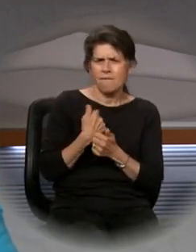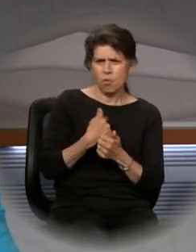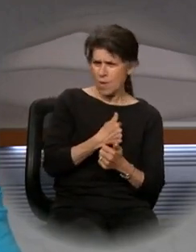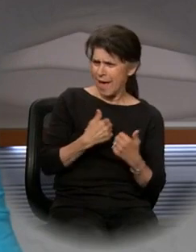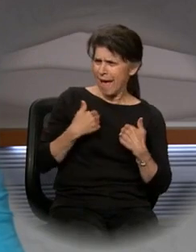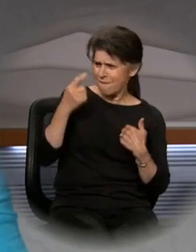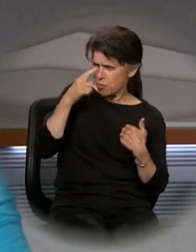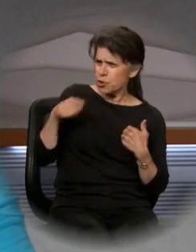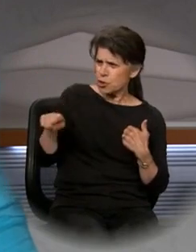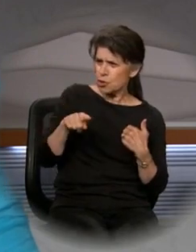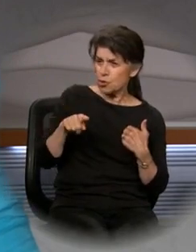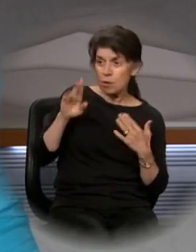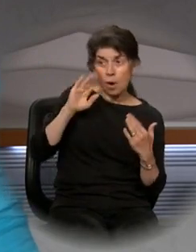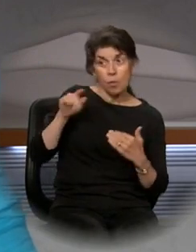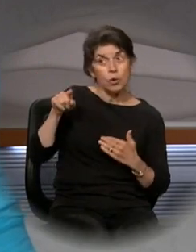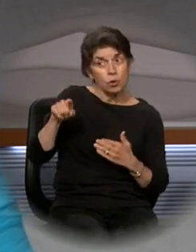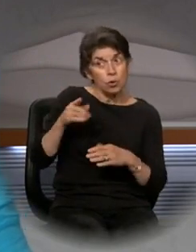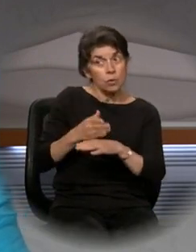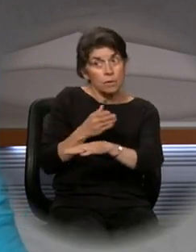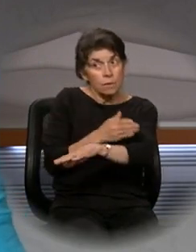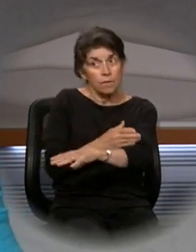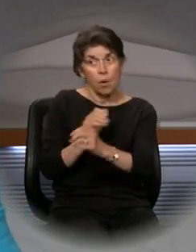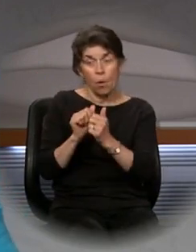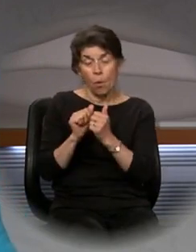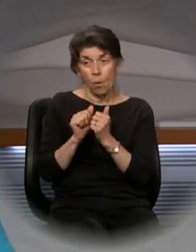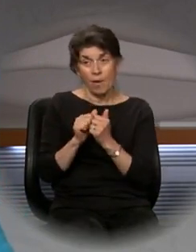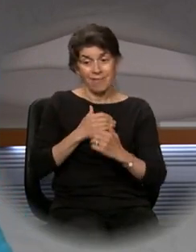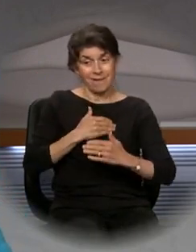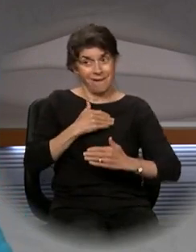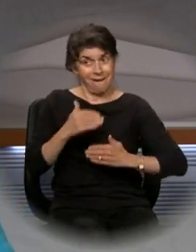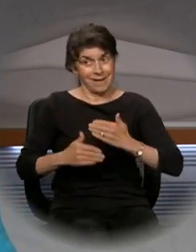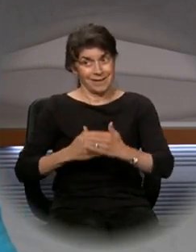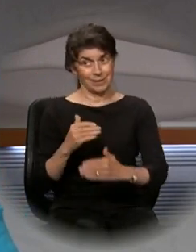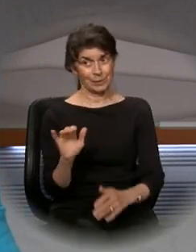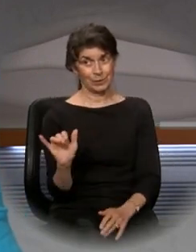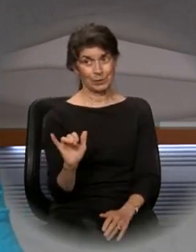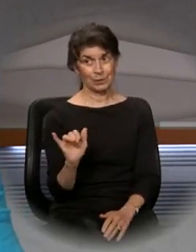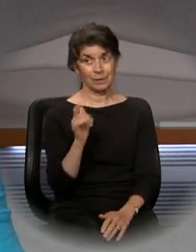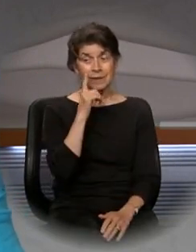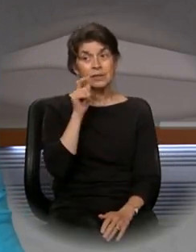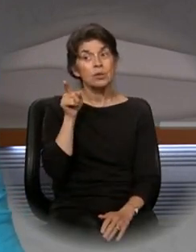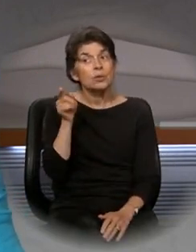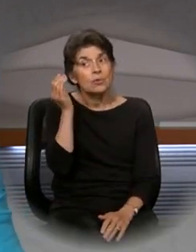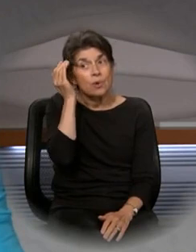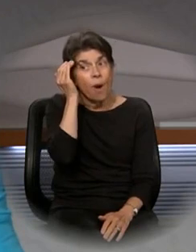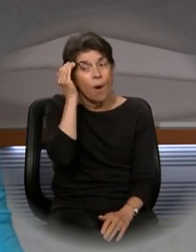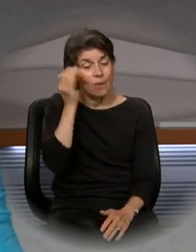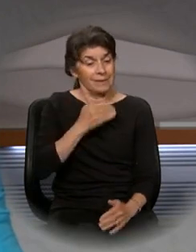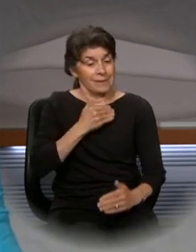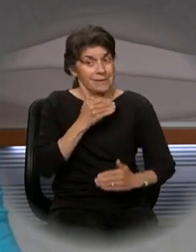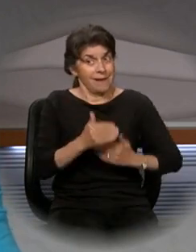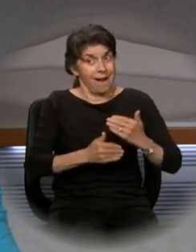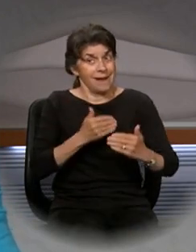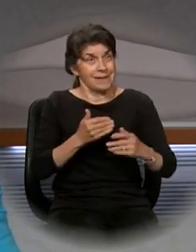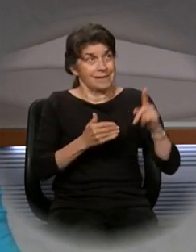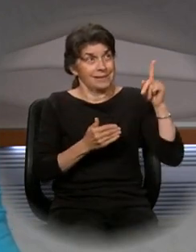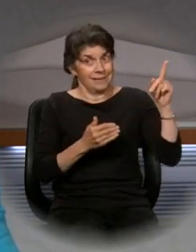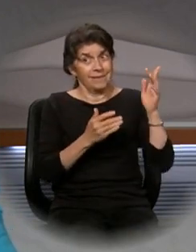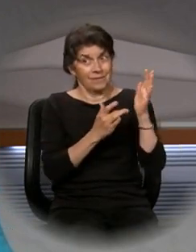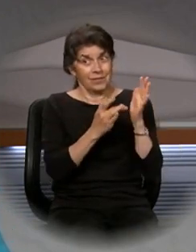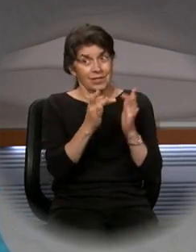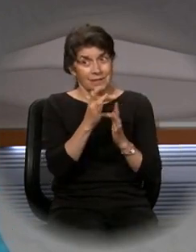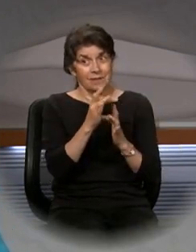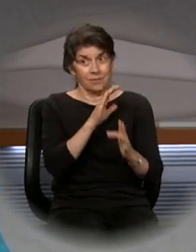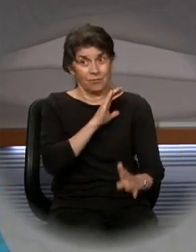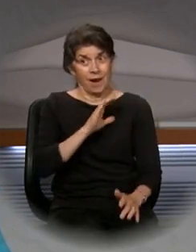you, may you excel in this gracious act also. For you know the gracious act of our Lord Jesus